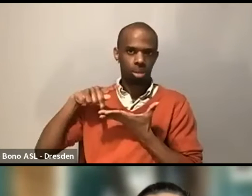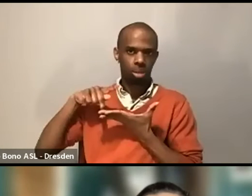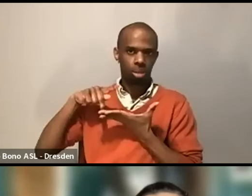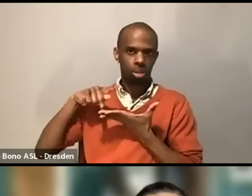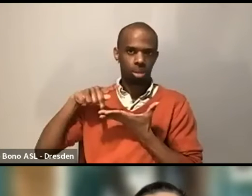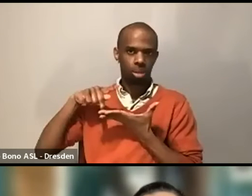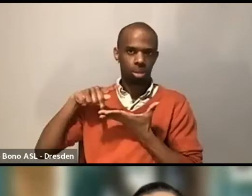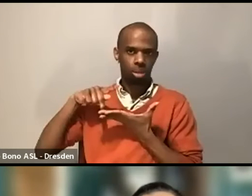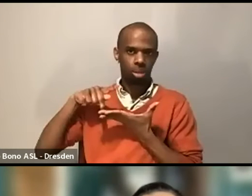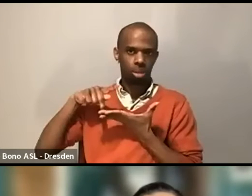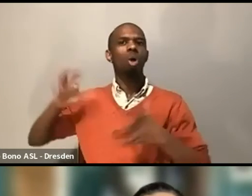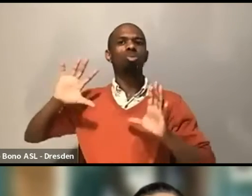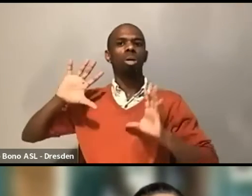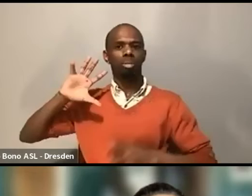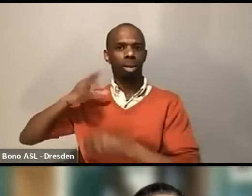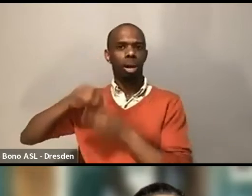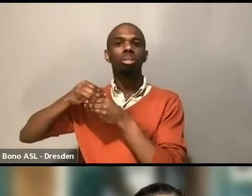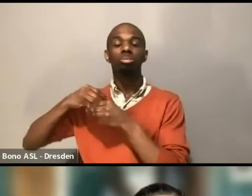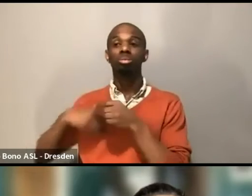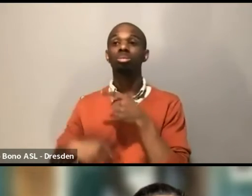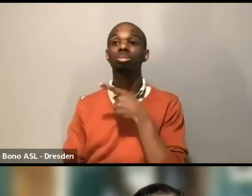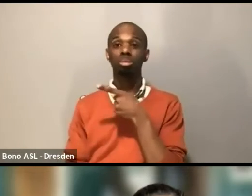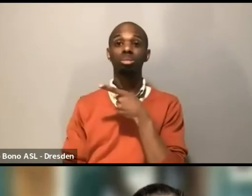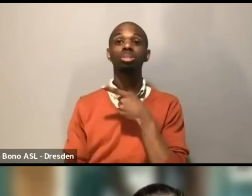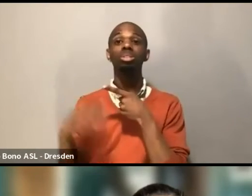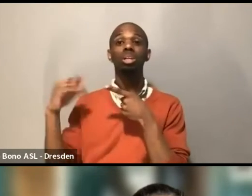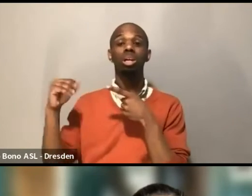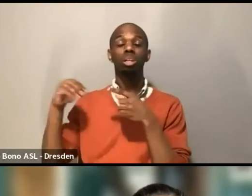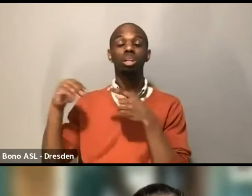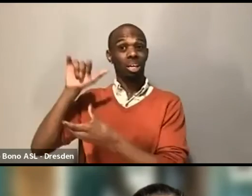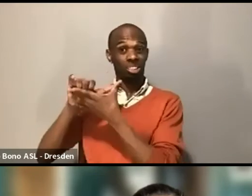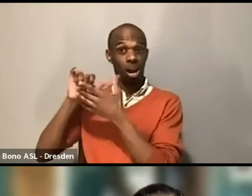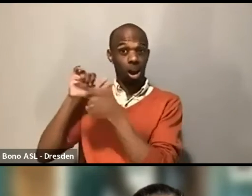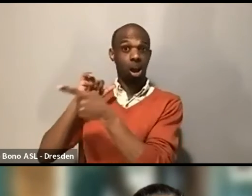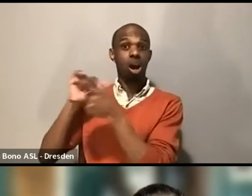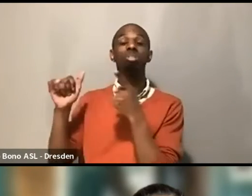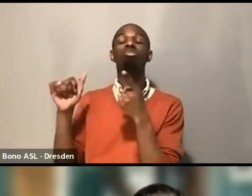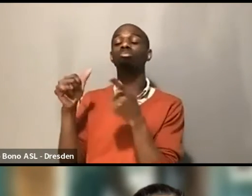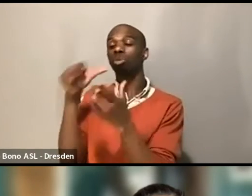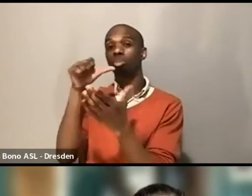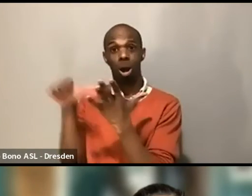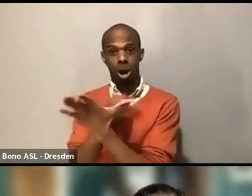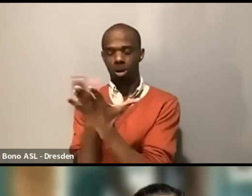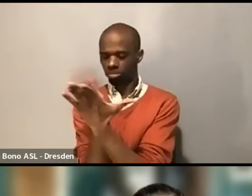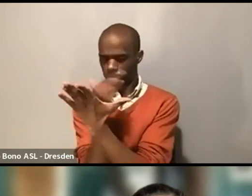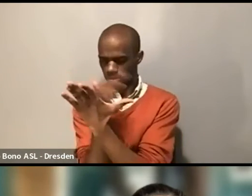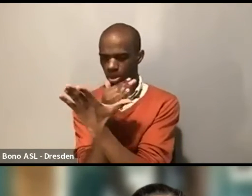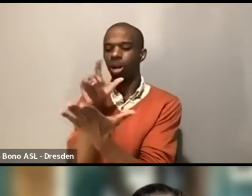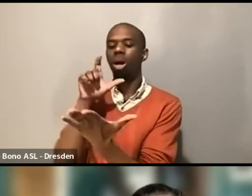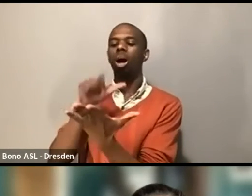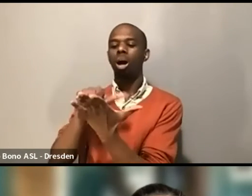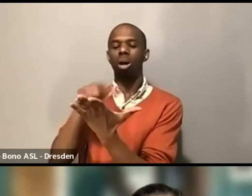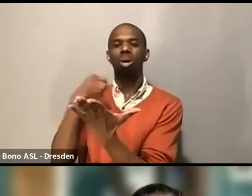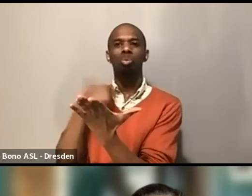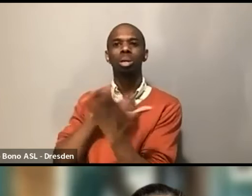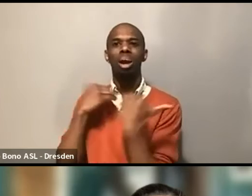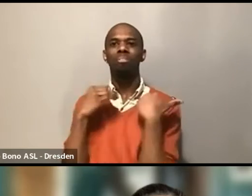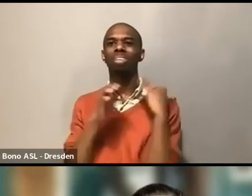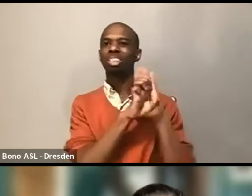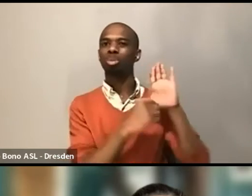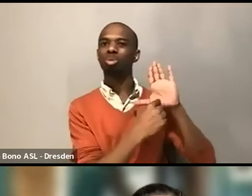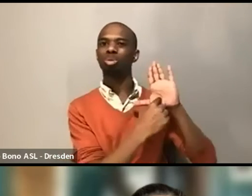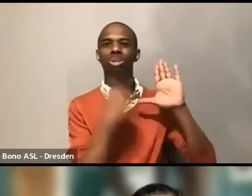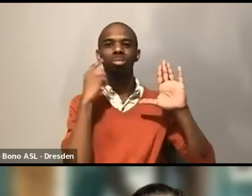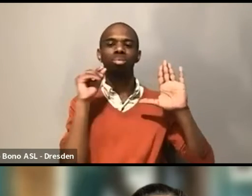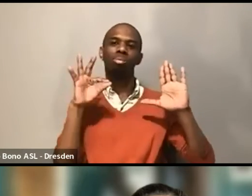that, um, in that chapter, we create like a little hypothetical spreadsheet when we're talking about the financial